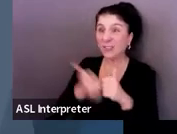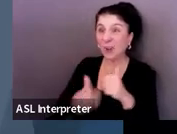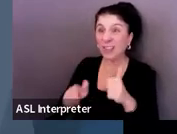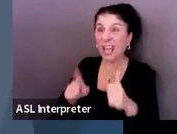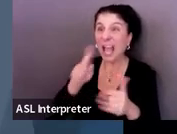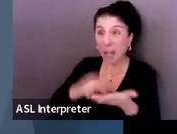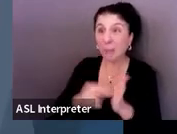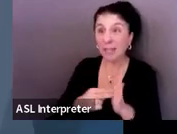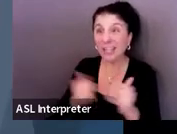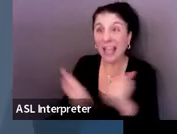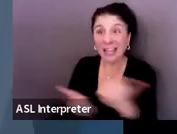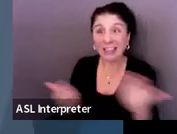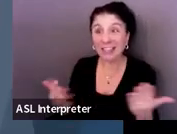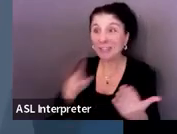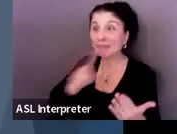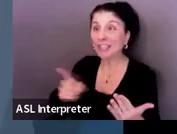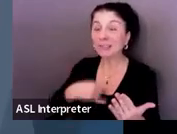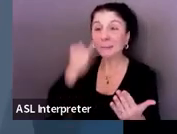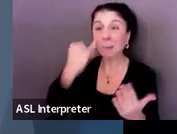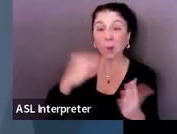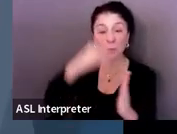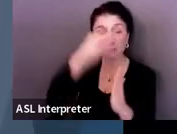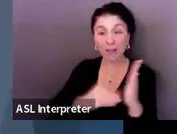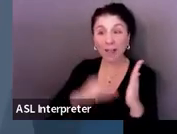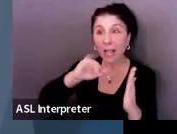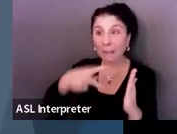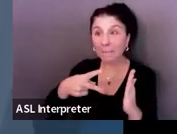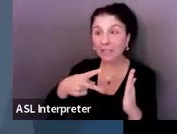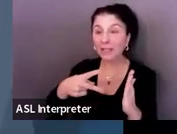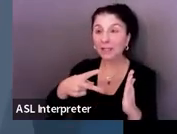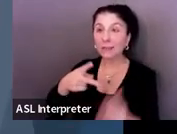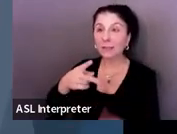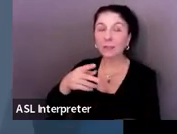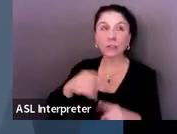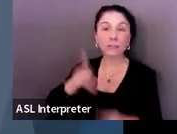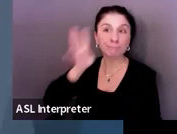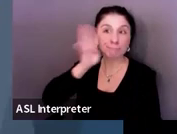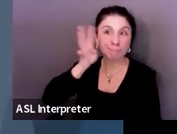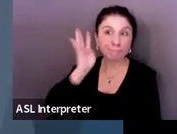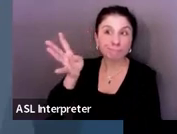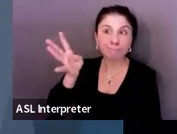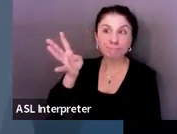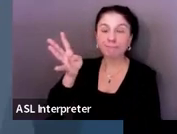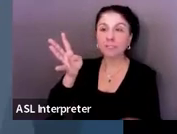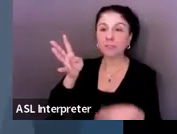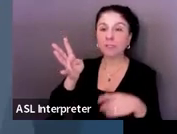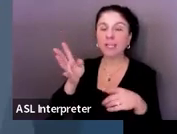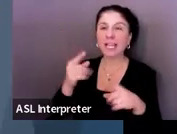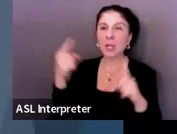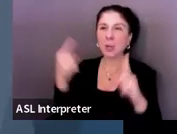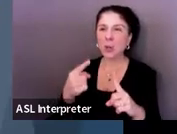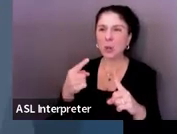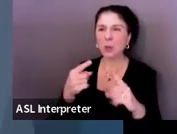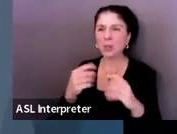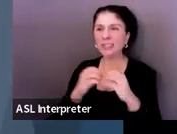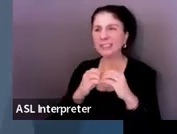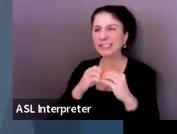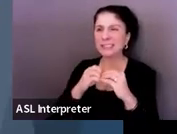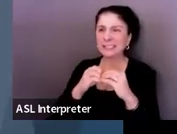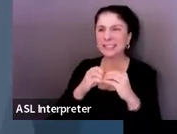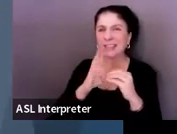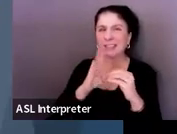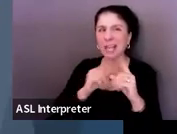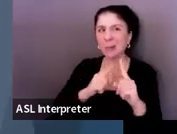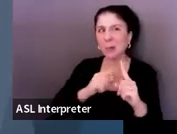You can send us hypotheticals. So if you have a goal that you are like, oh, is this goal